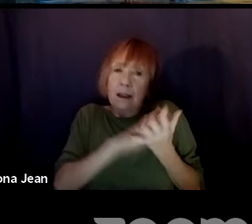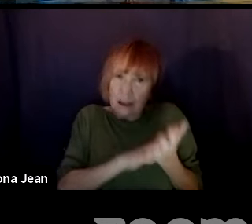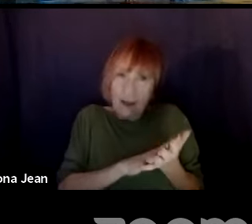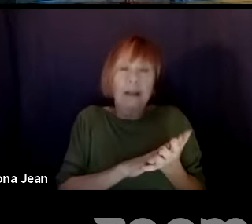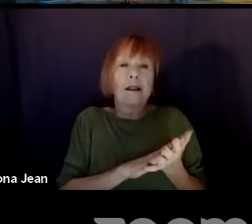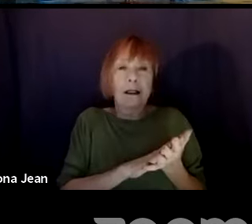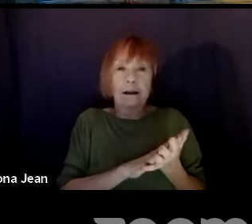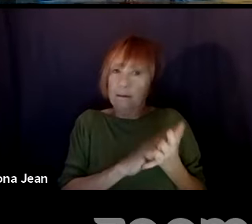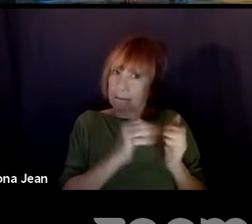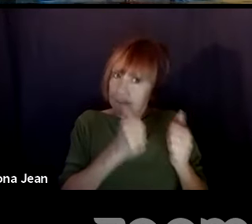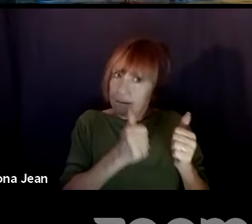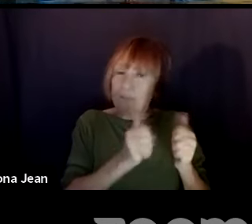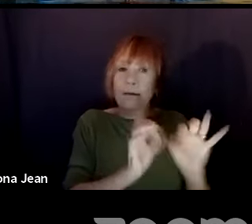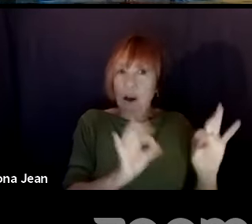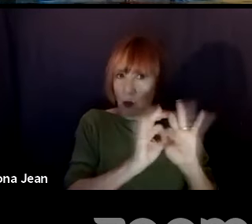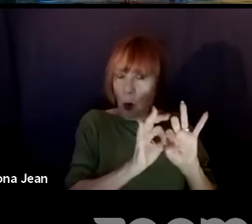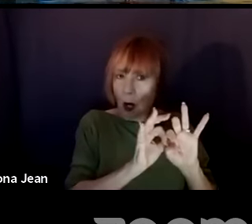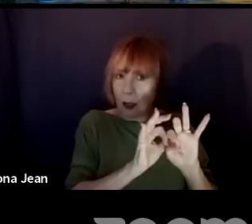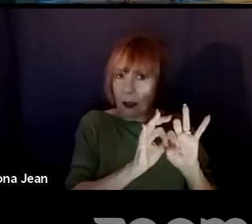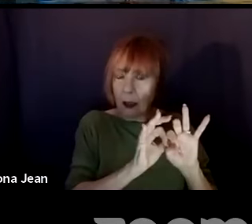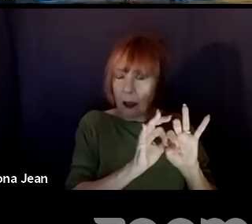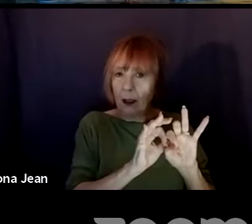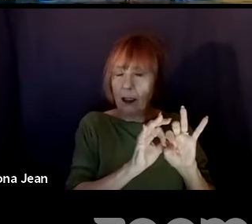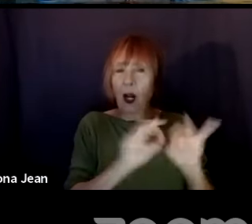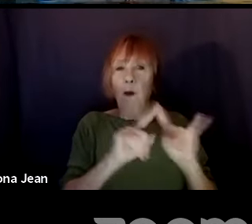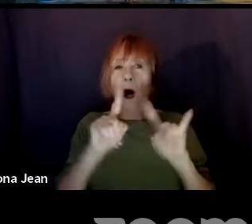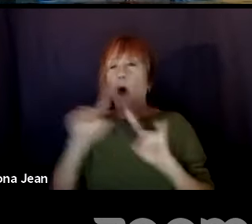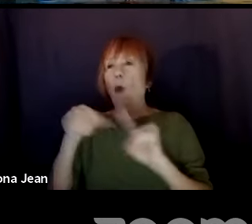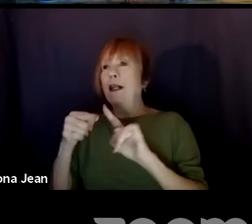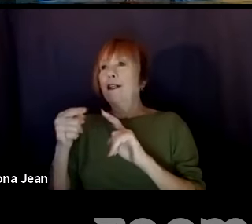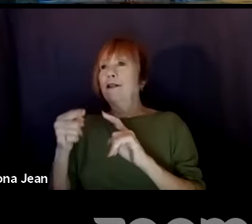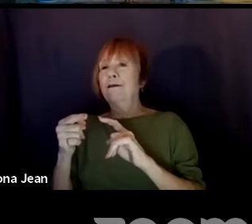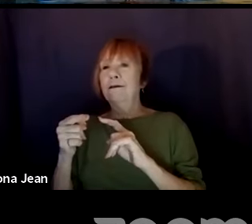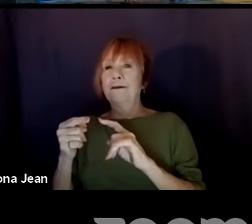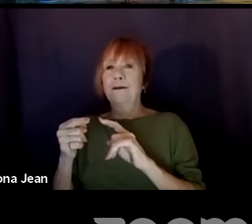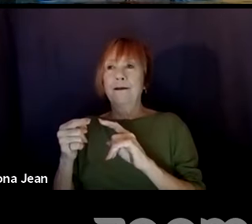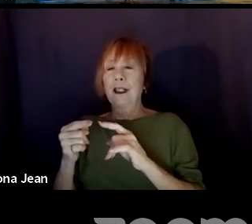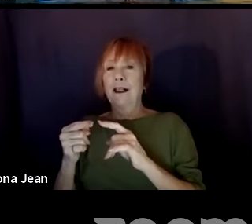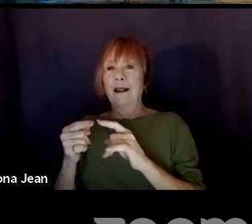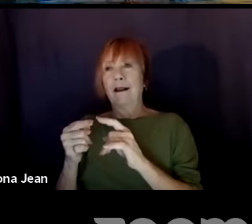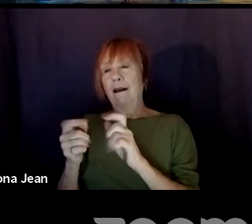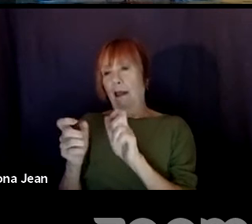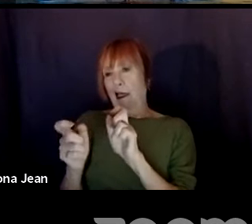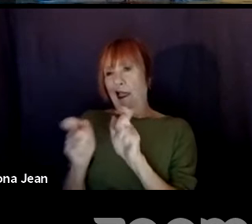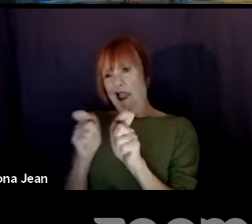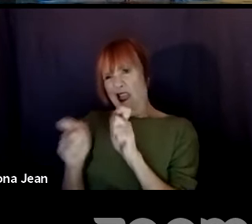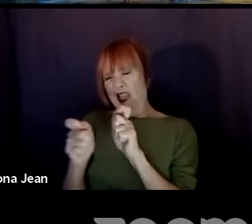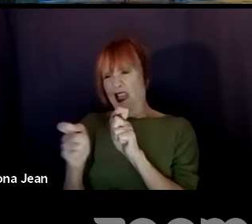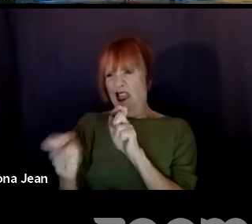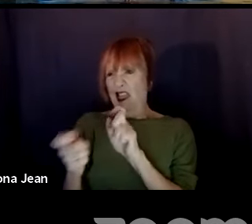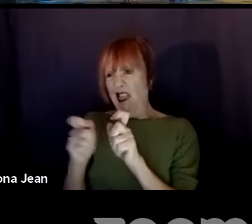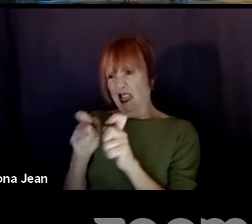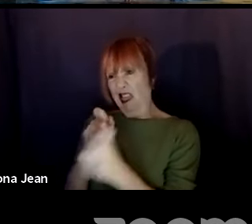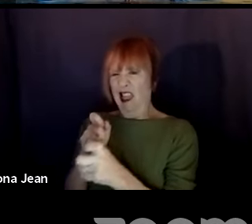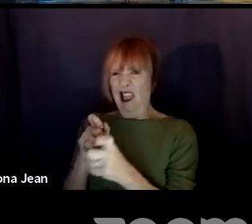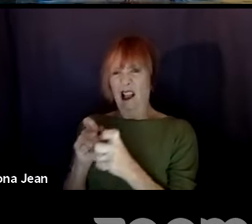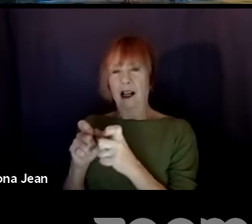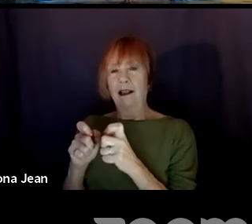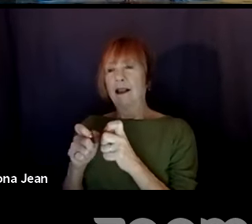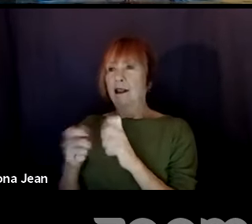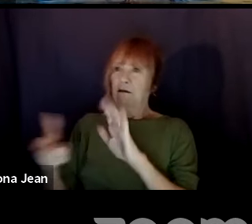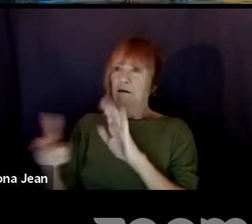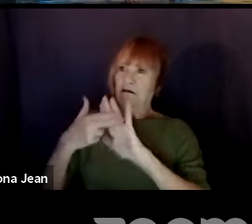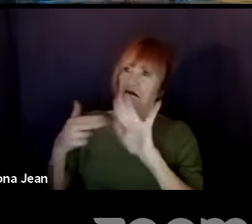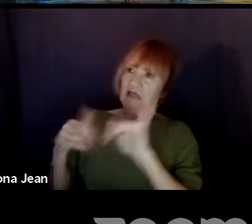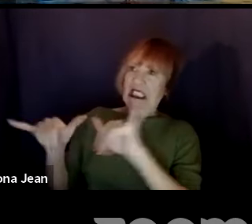that's what matters. It's when you start to craft them into tropes or stereotypes,